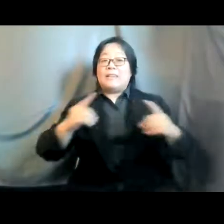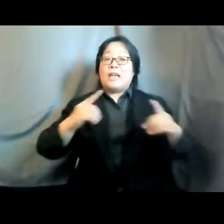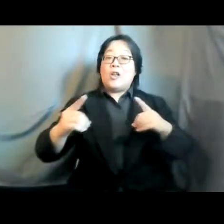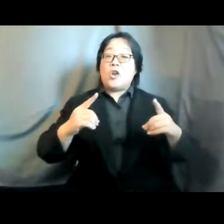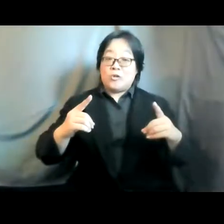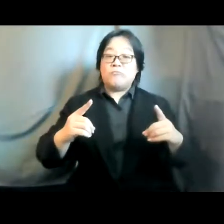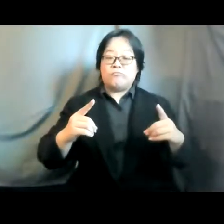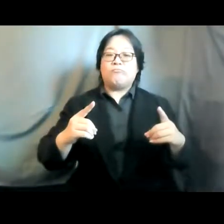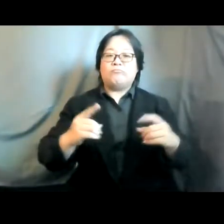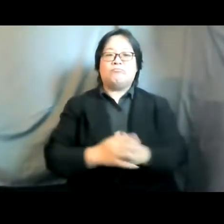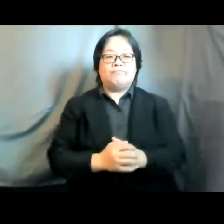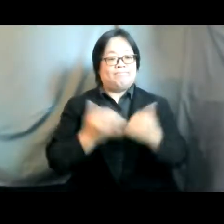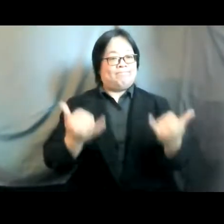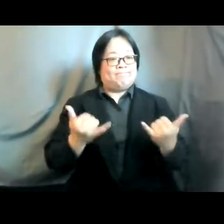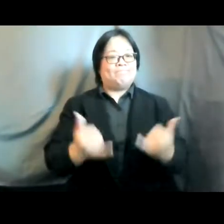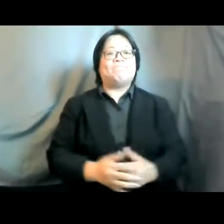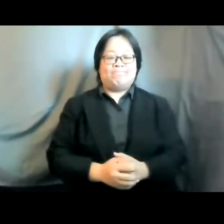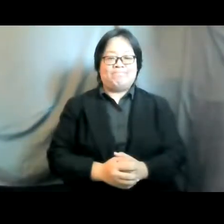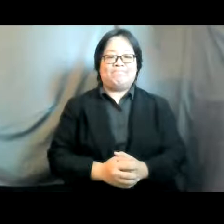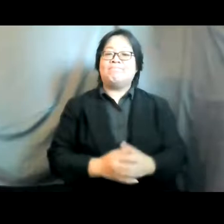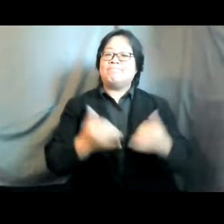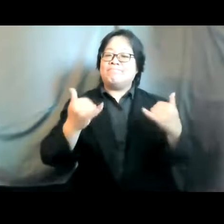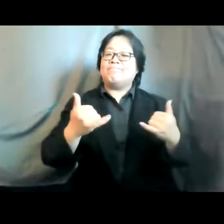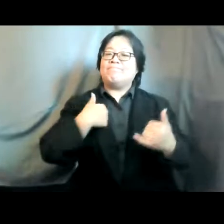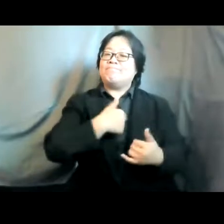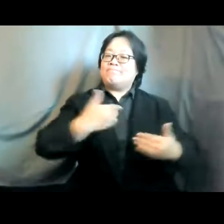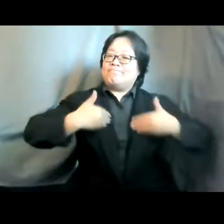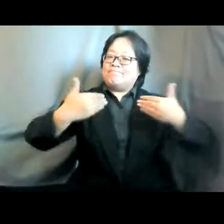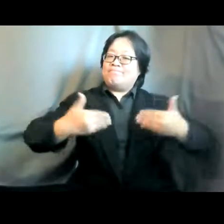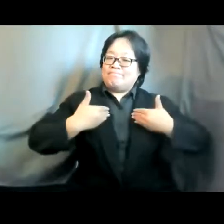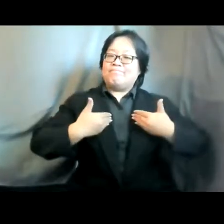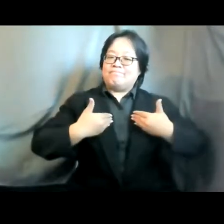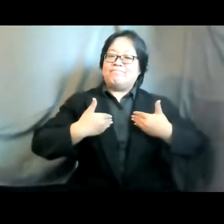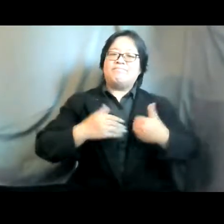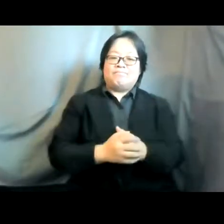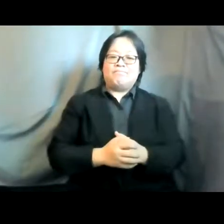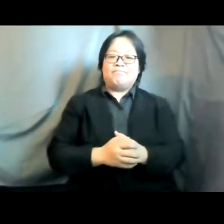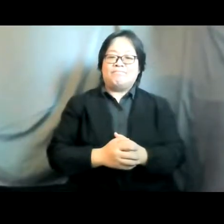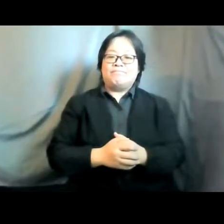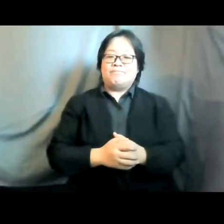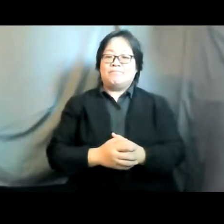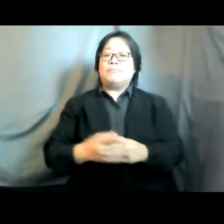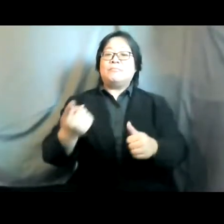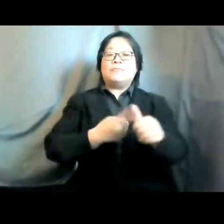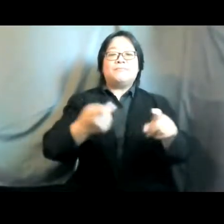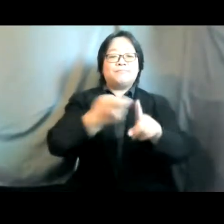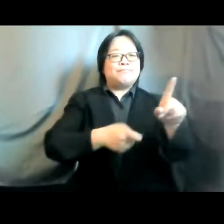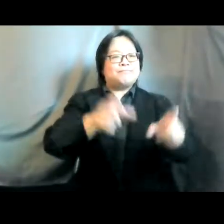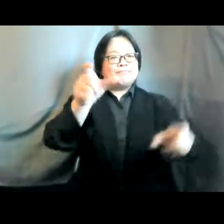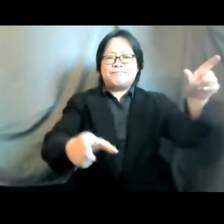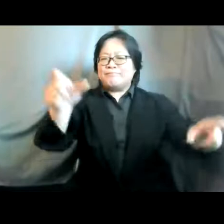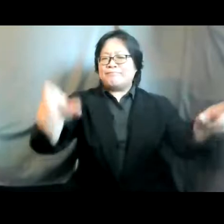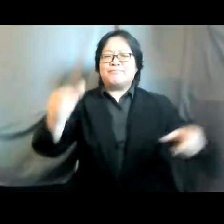anticipated for today we will now have the privilege of hearing firsthand from each one of our stellar lineup of feminist